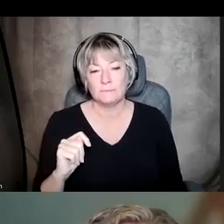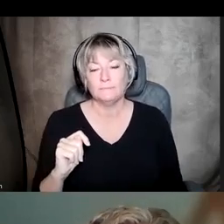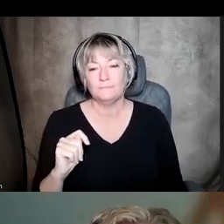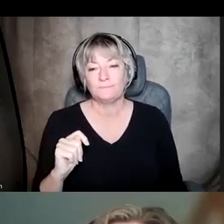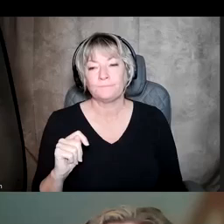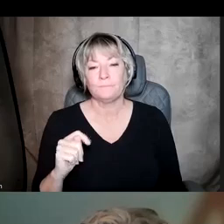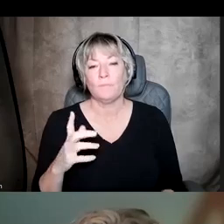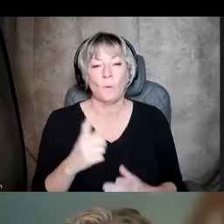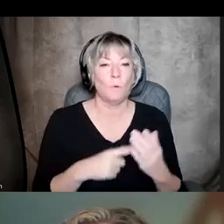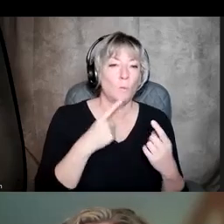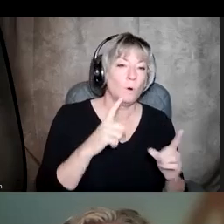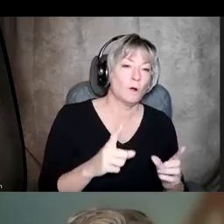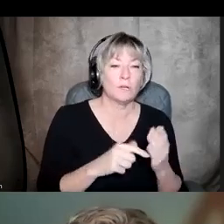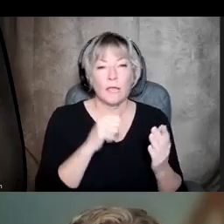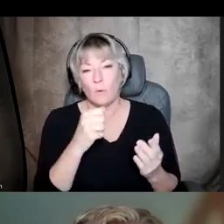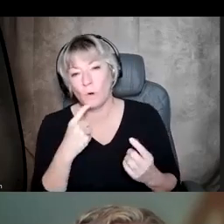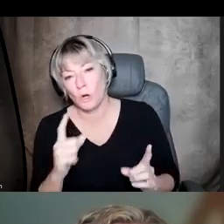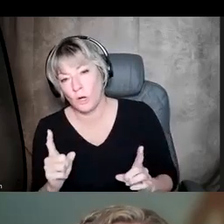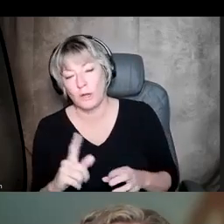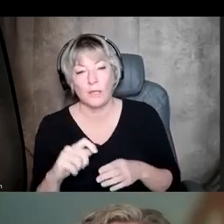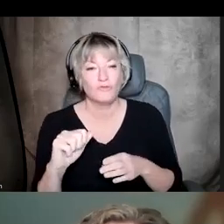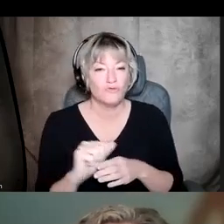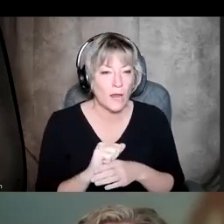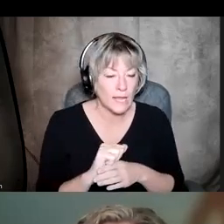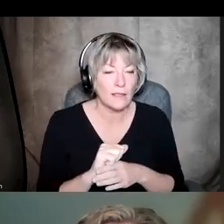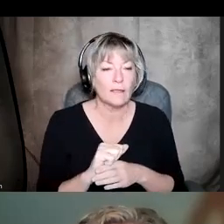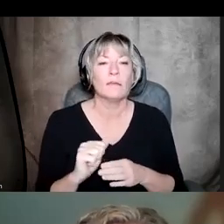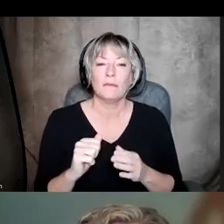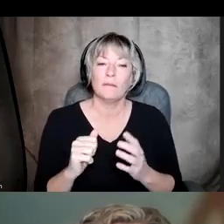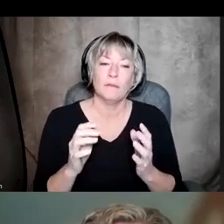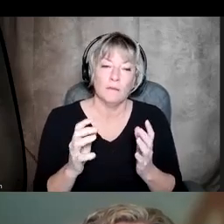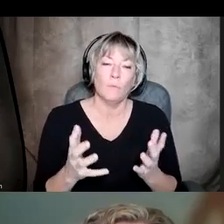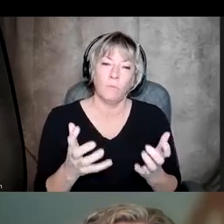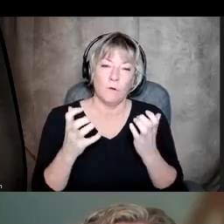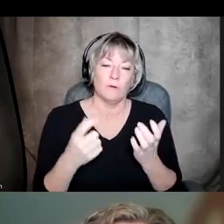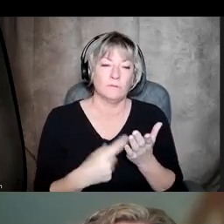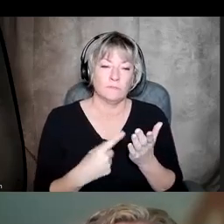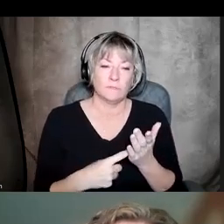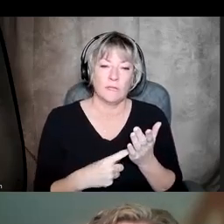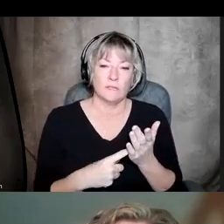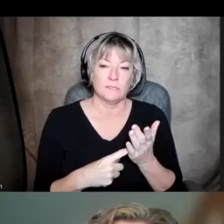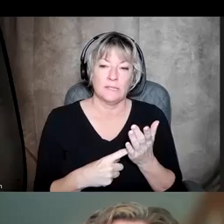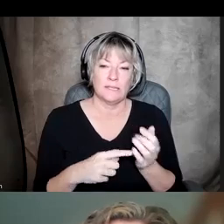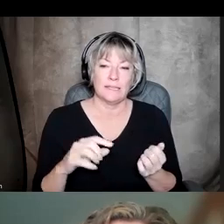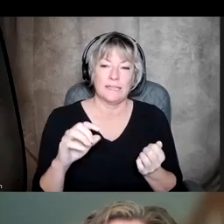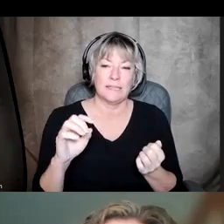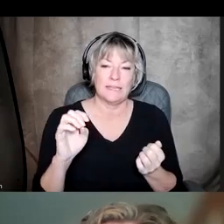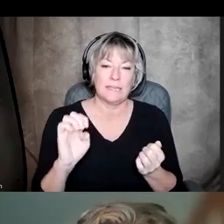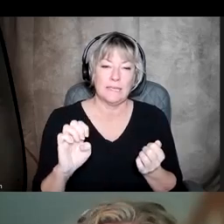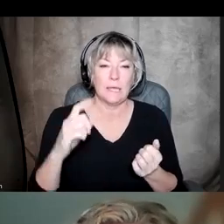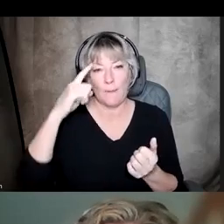what works, what doesn't work, and training, we really want to talk about the eMental Health